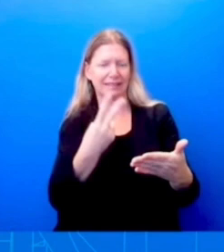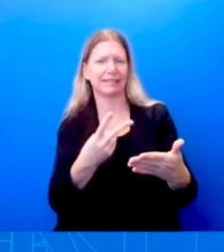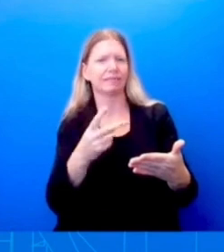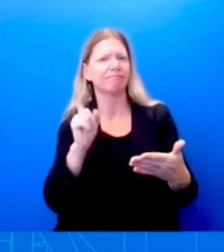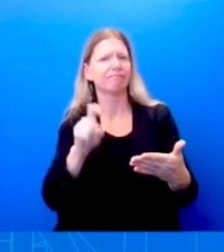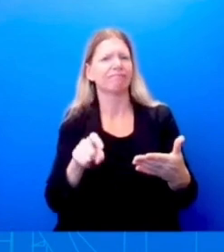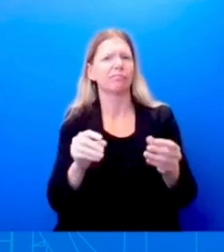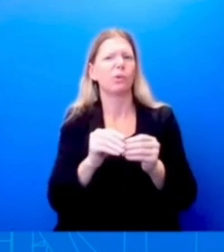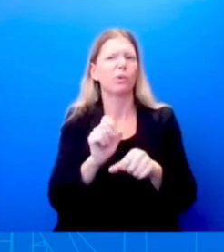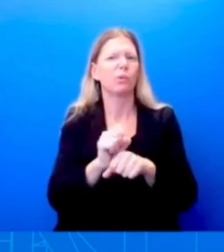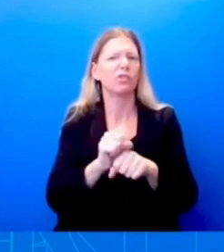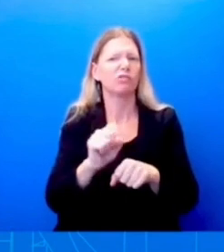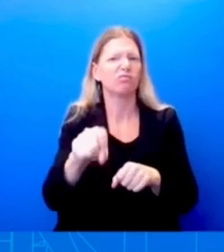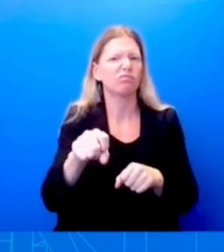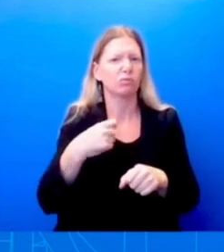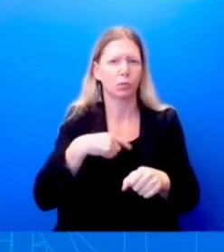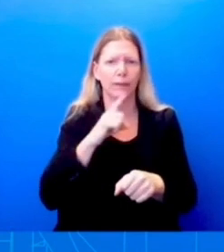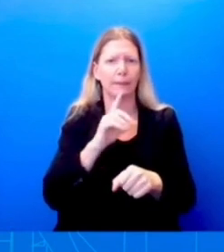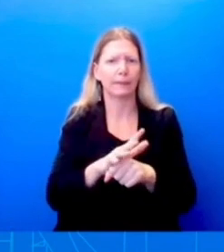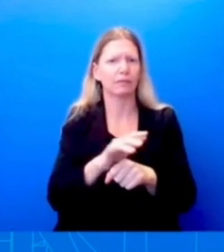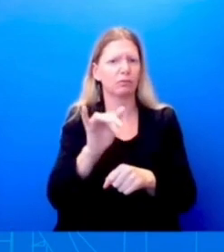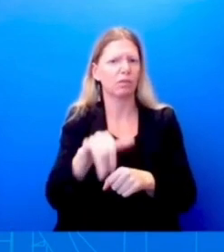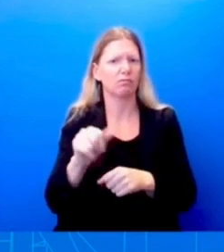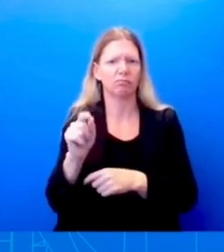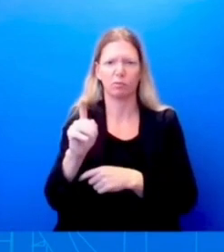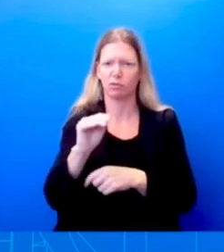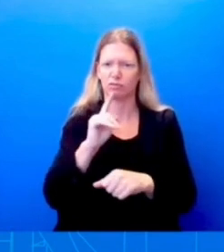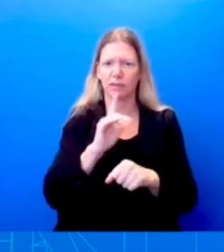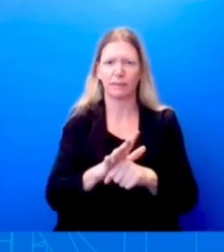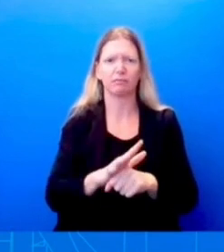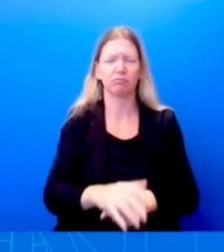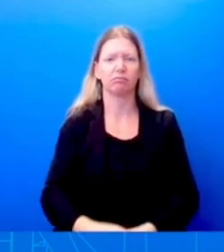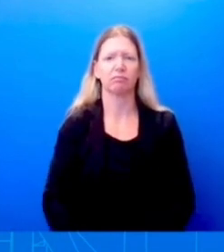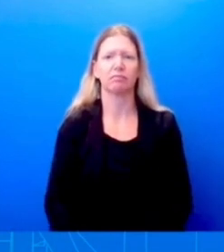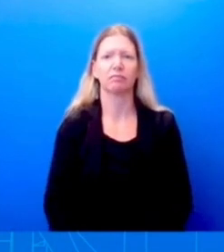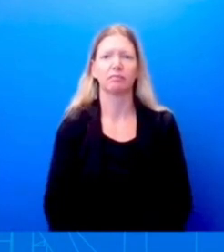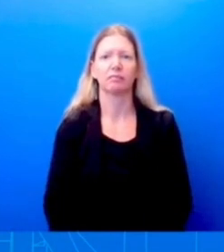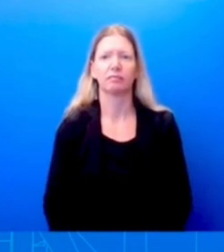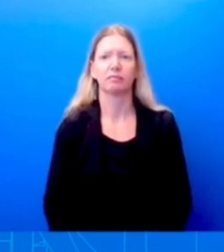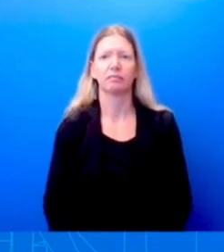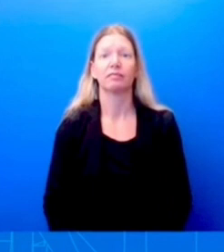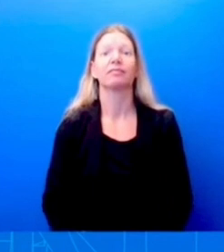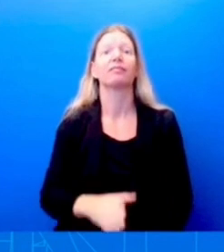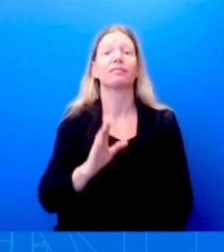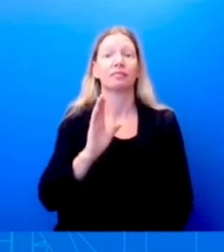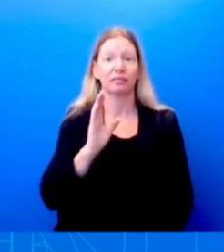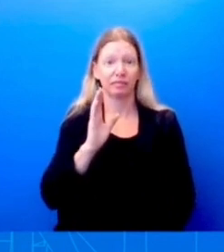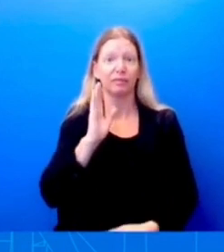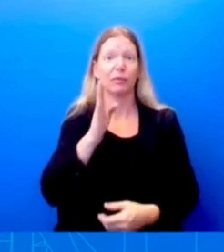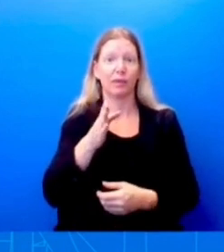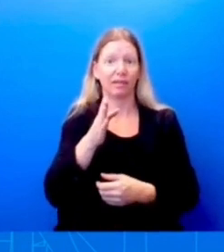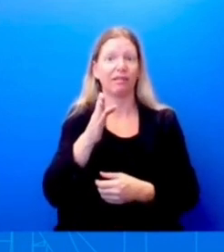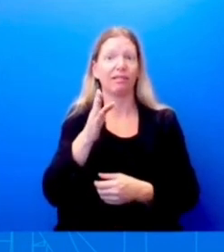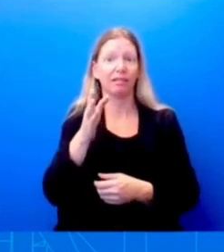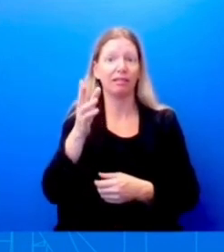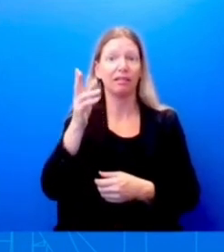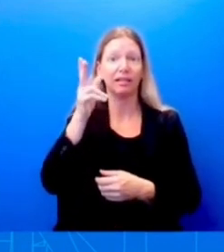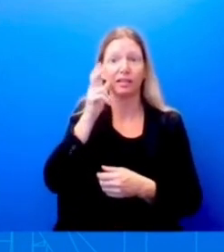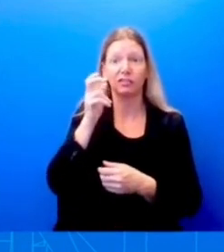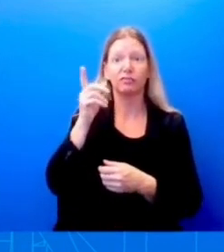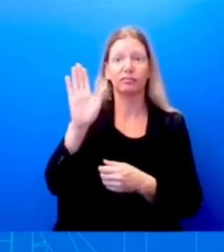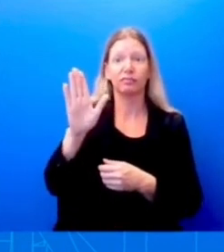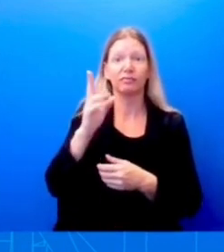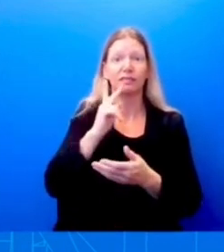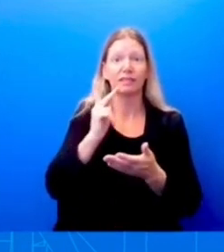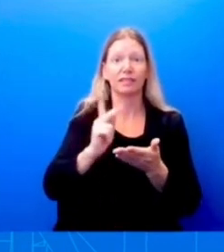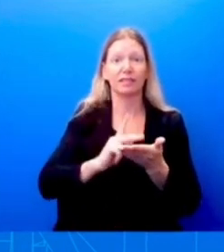that work. Look, we're going to hear, as I mentioned, Secretary Cardona is going to go on a bus tour. He's going to go